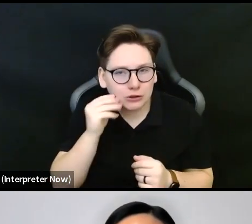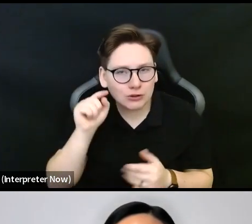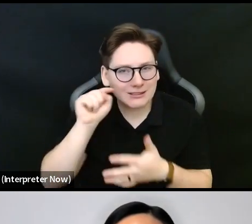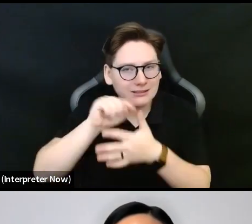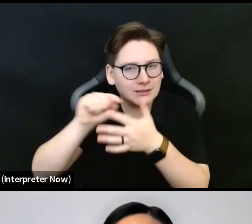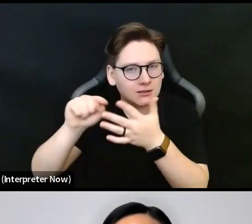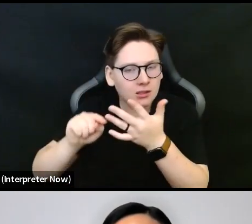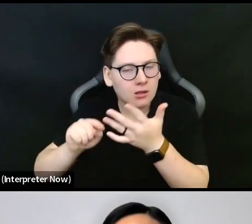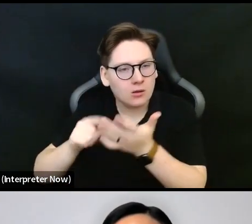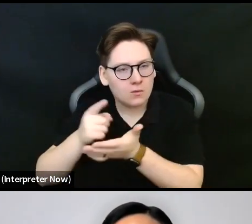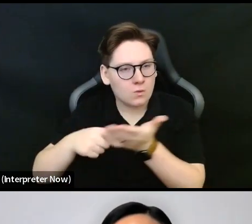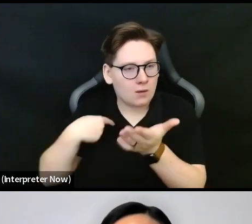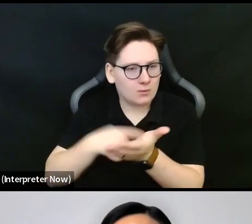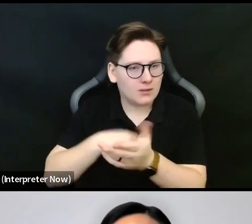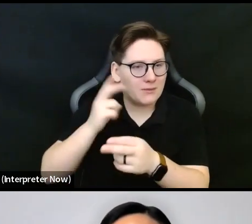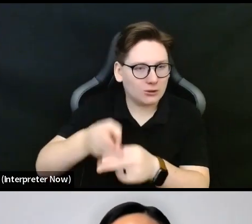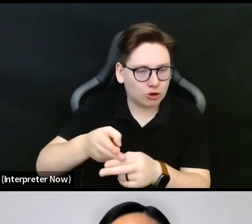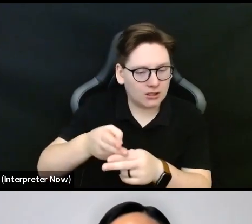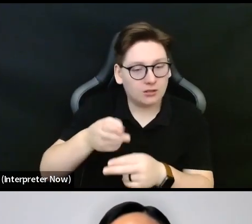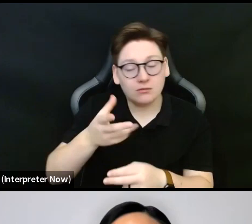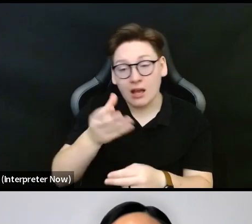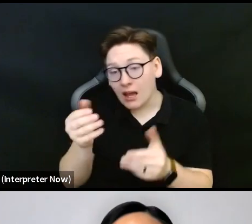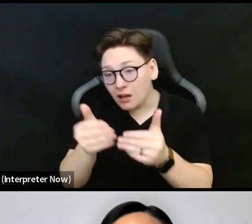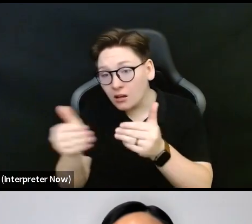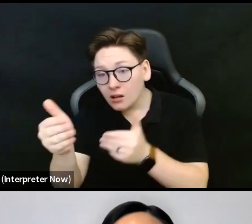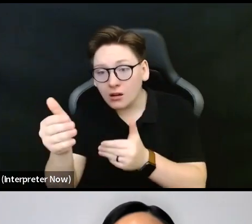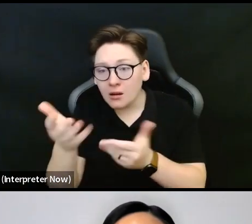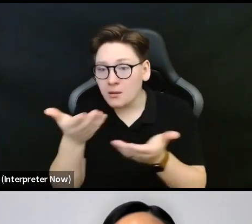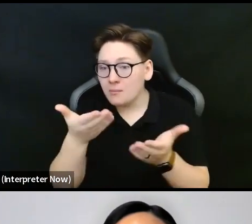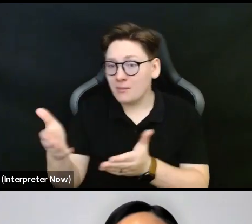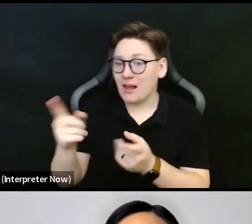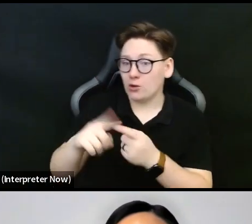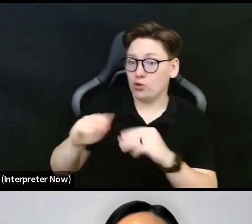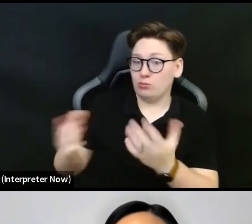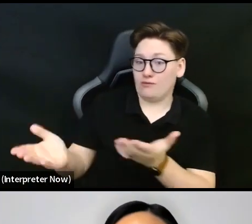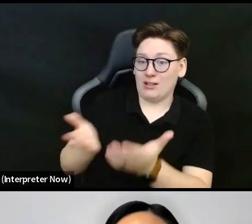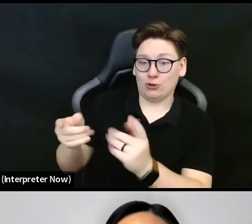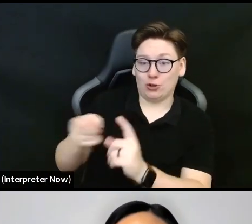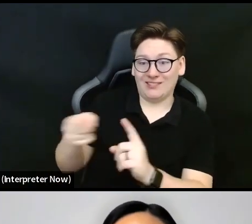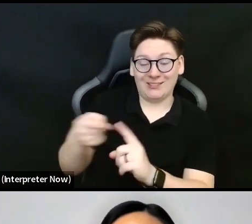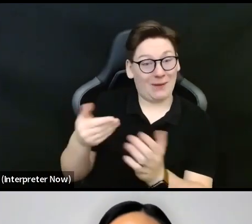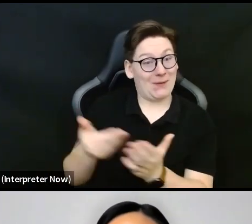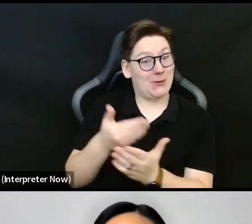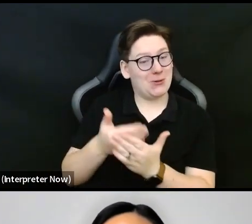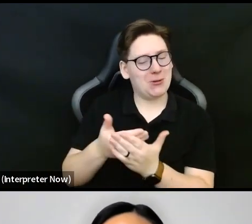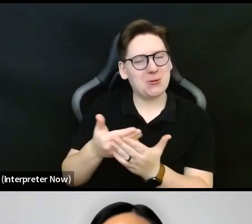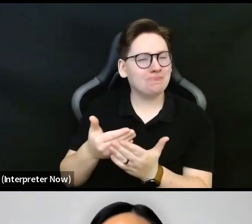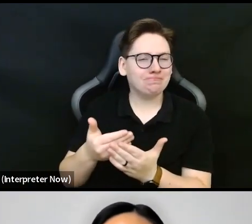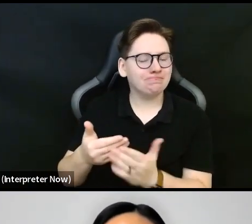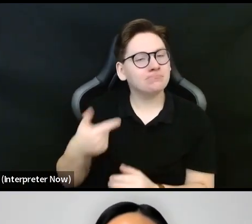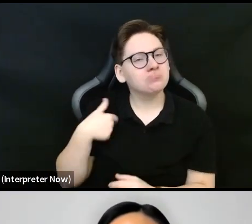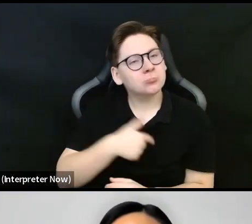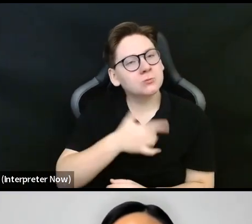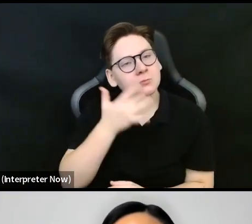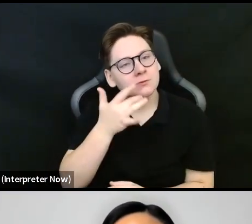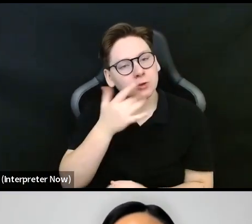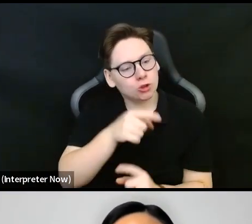are going to be served by the project. We are looking from some history of pre-existing relationships.